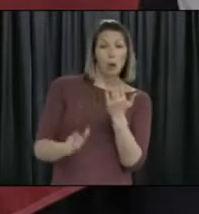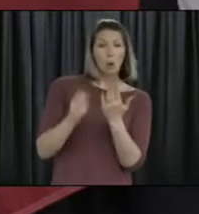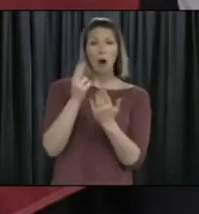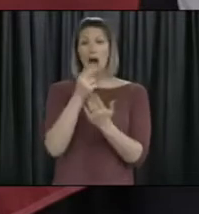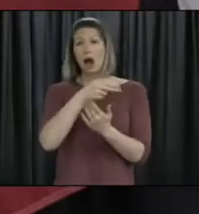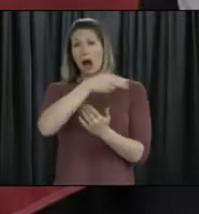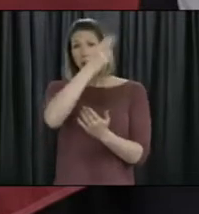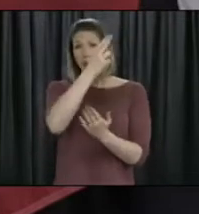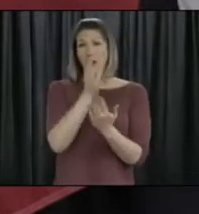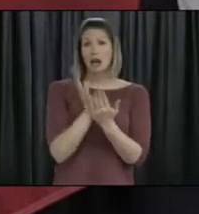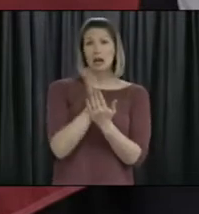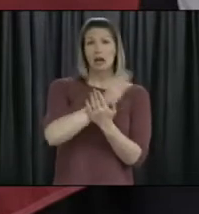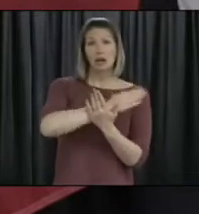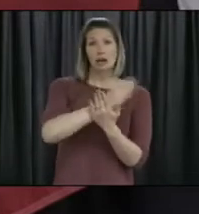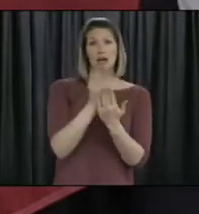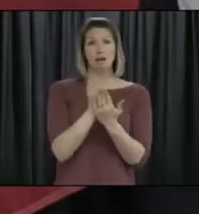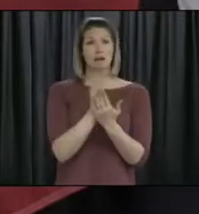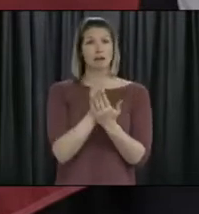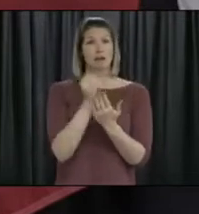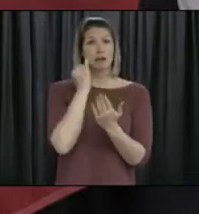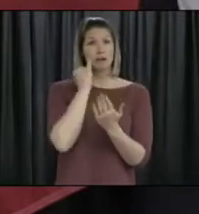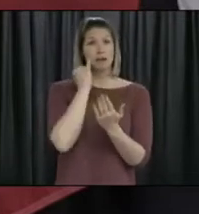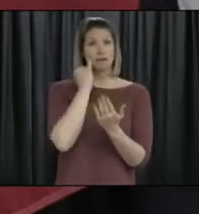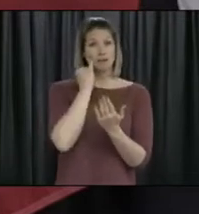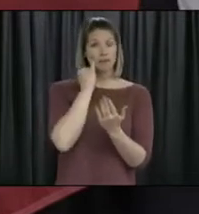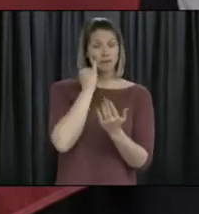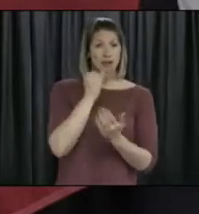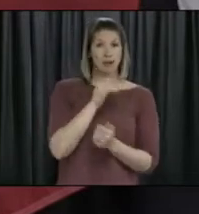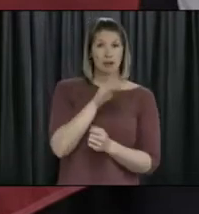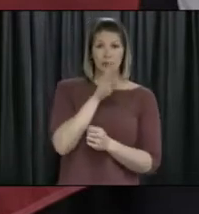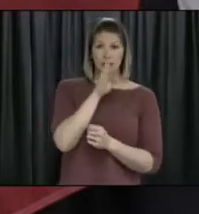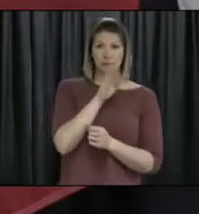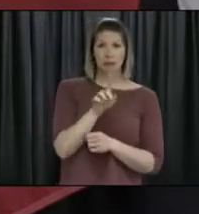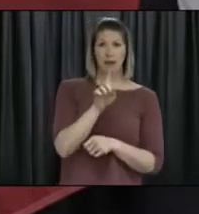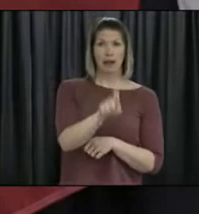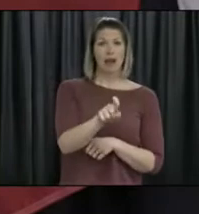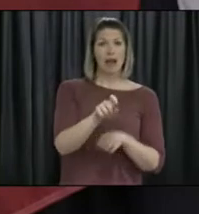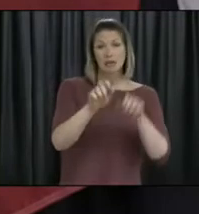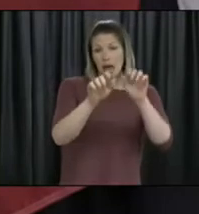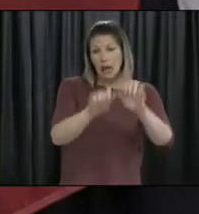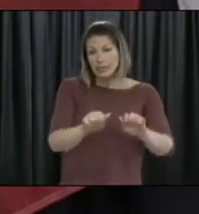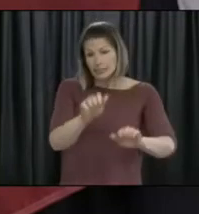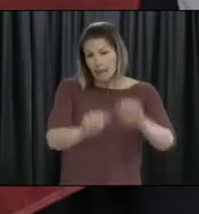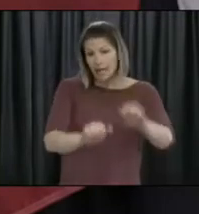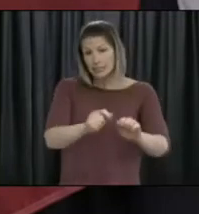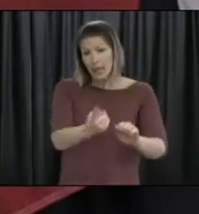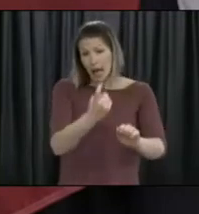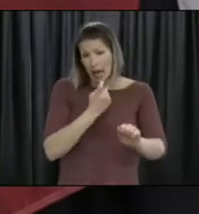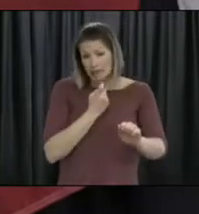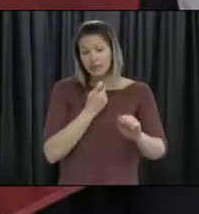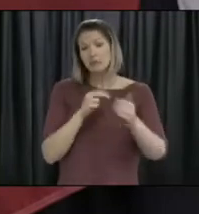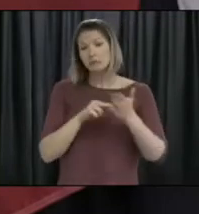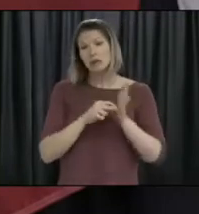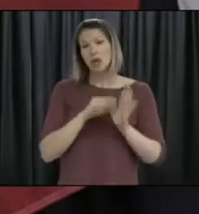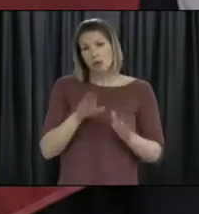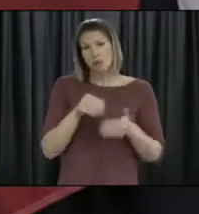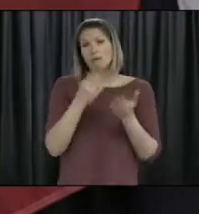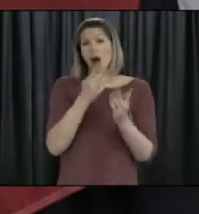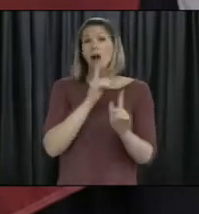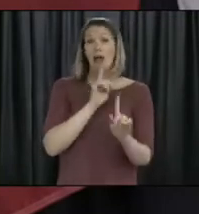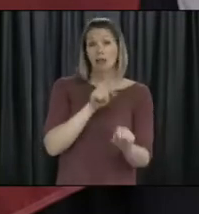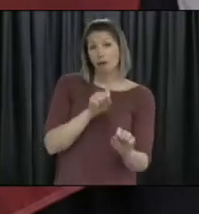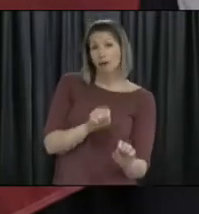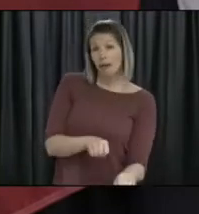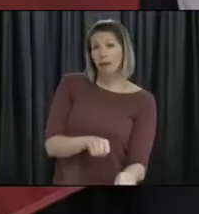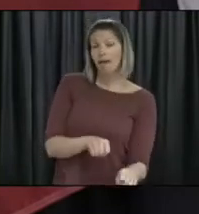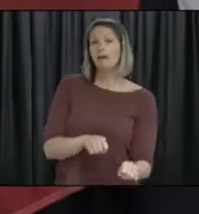and do it safely? So, you know, ultimately here we're trying to slow the spread of this virus. And some activities, you know, can actually make